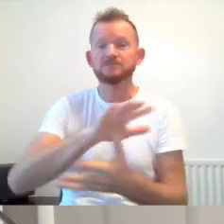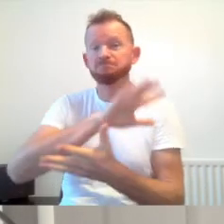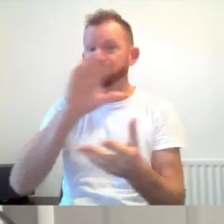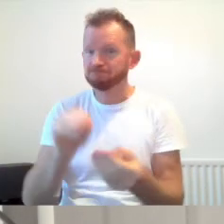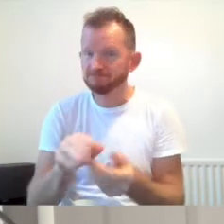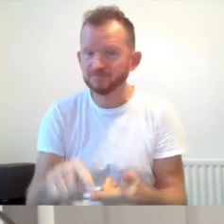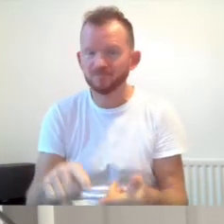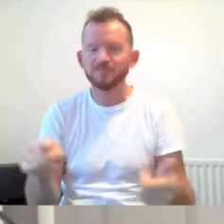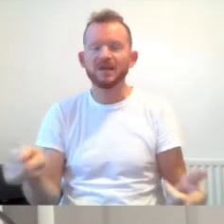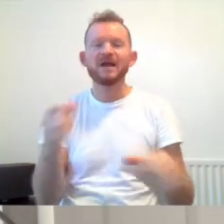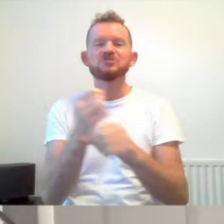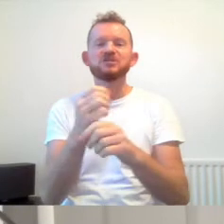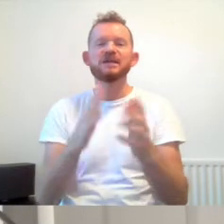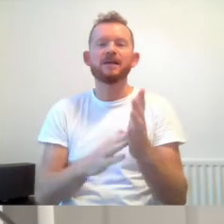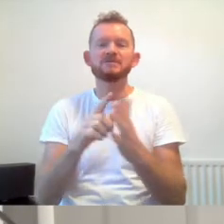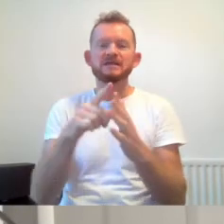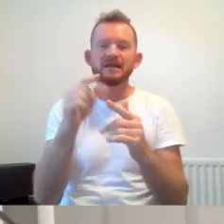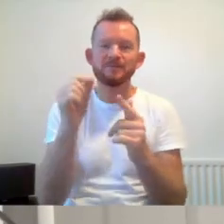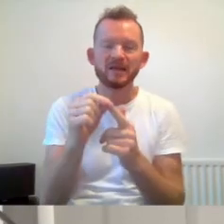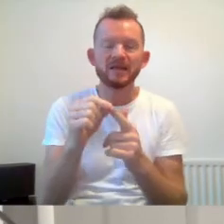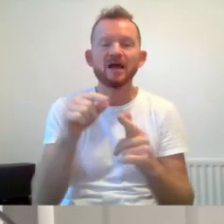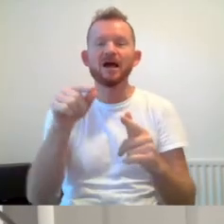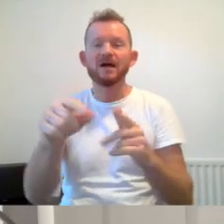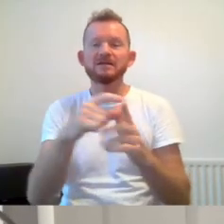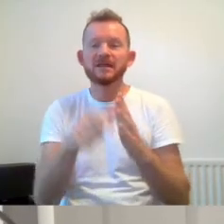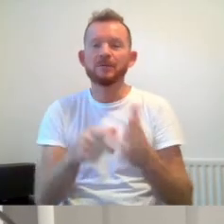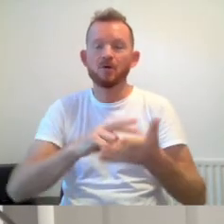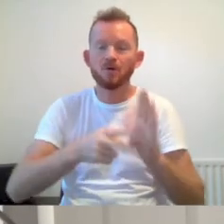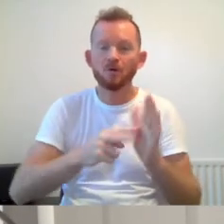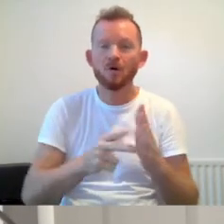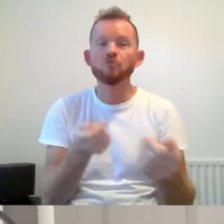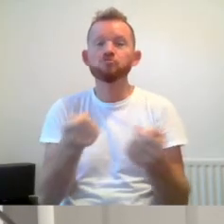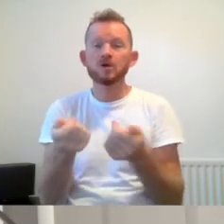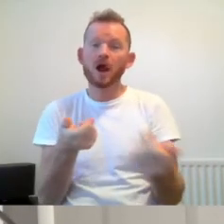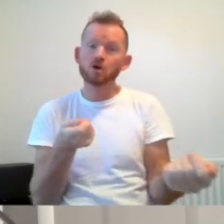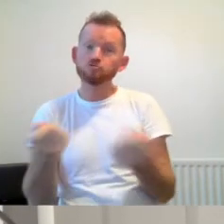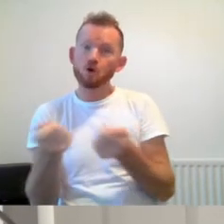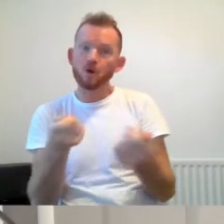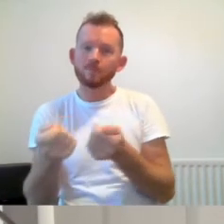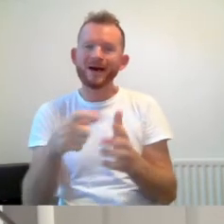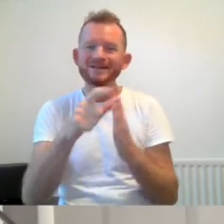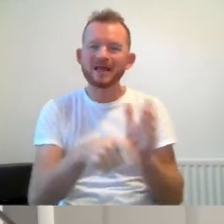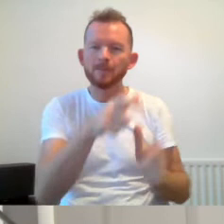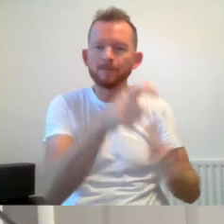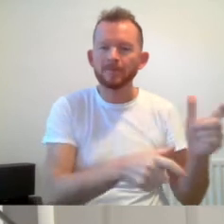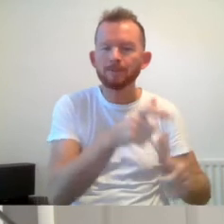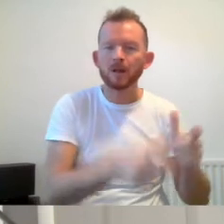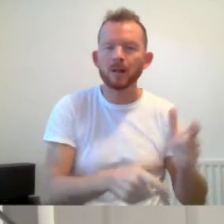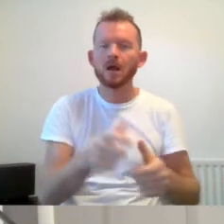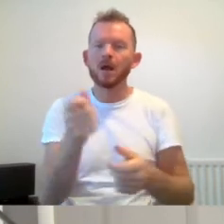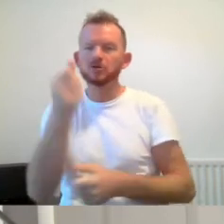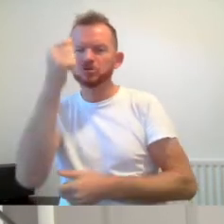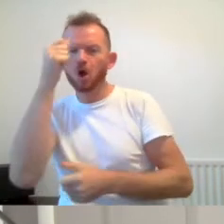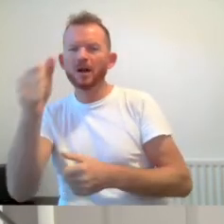GMCDP is a disabled persons organisation run and controlled by disabled people. It's often known as the Coalition